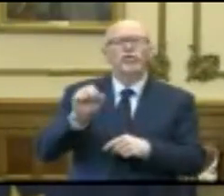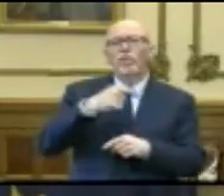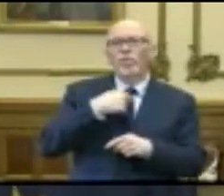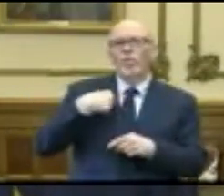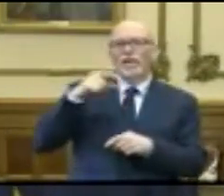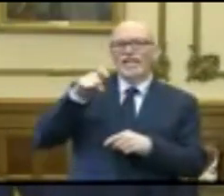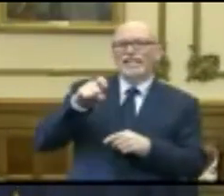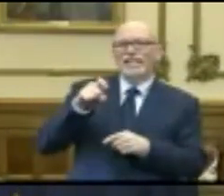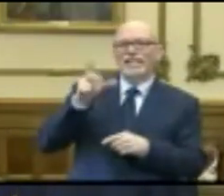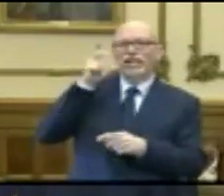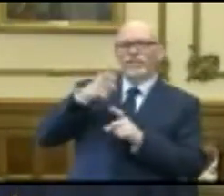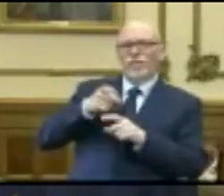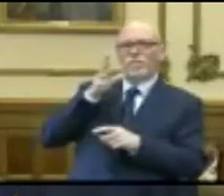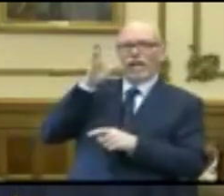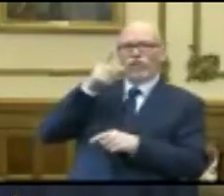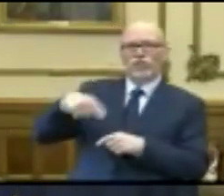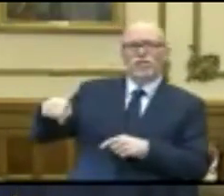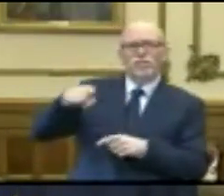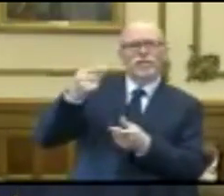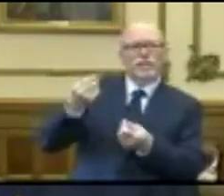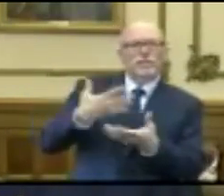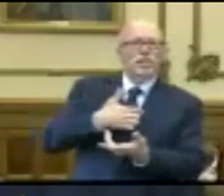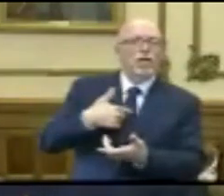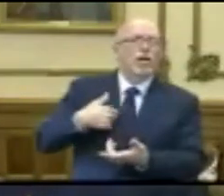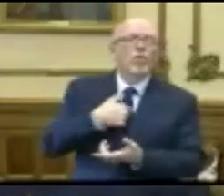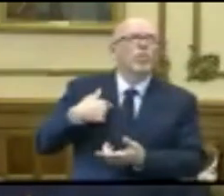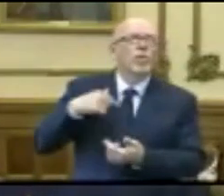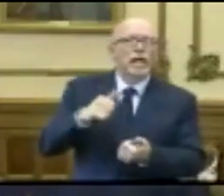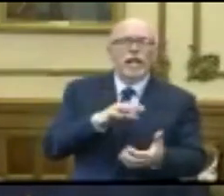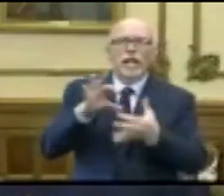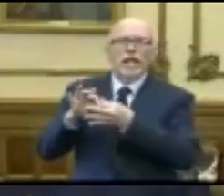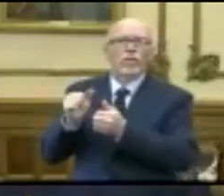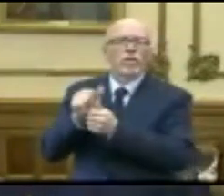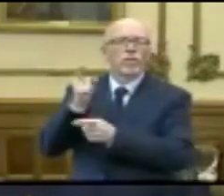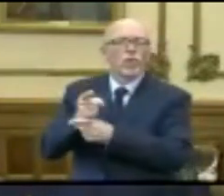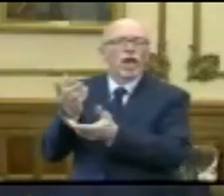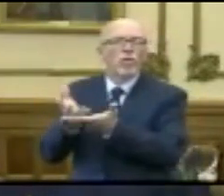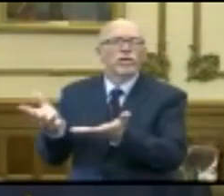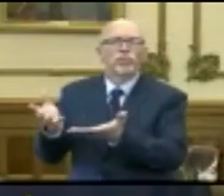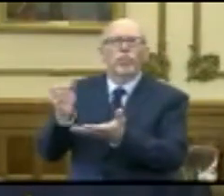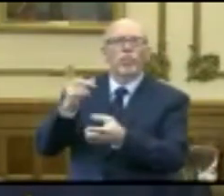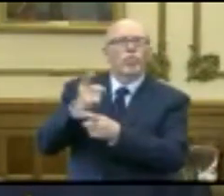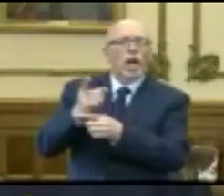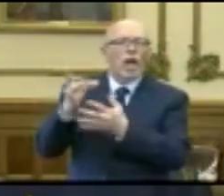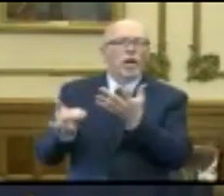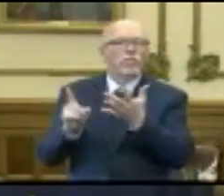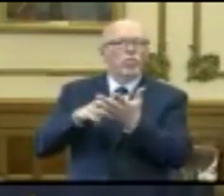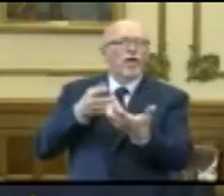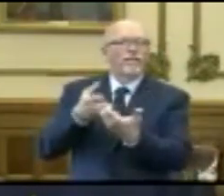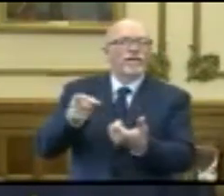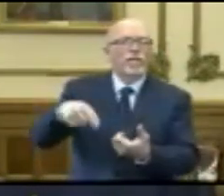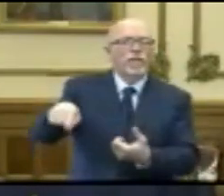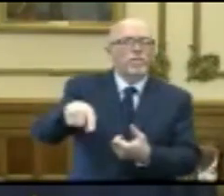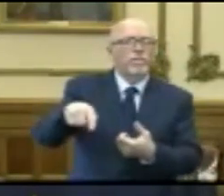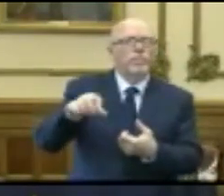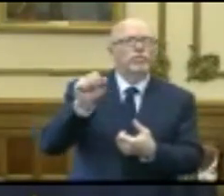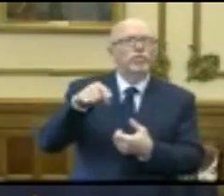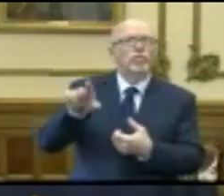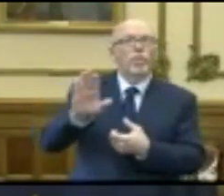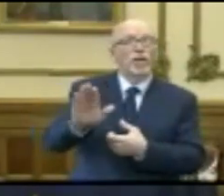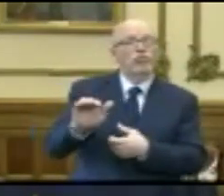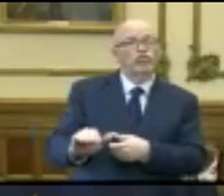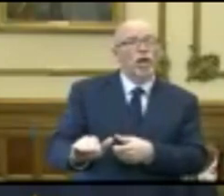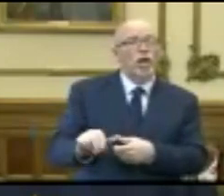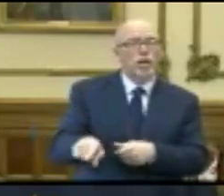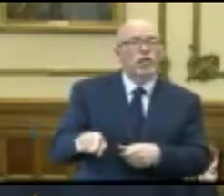we need to hear from those parents directly as well so we can connect them with the resources or with the right option that works so that their child